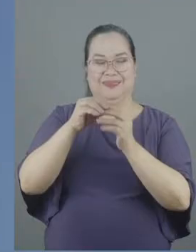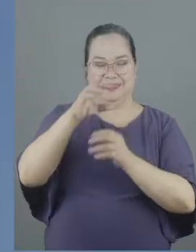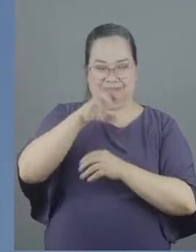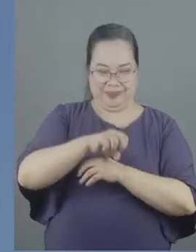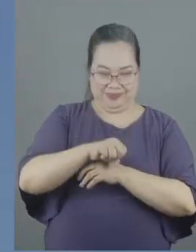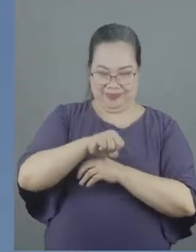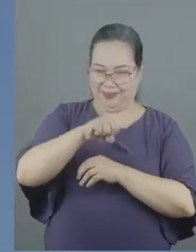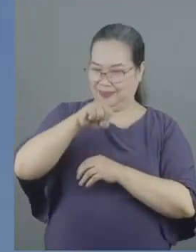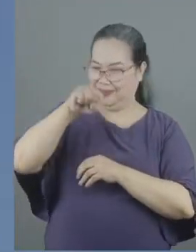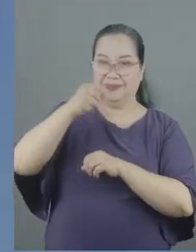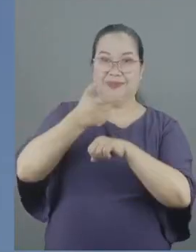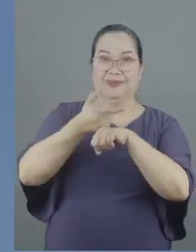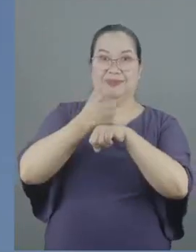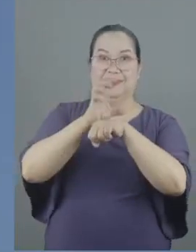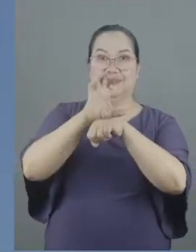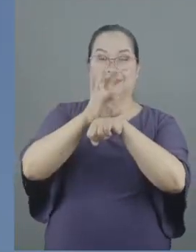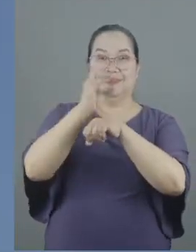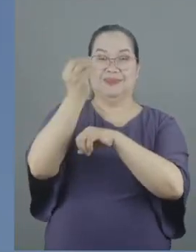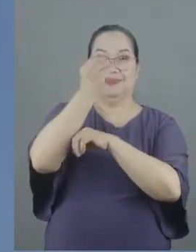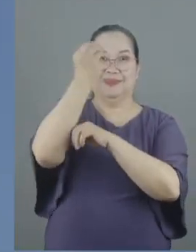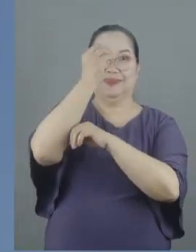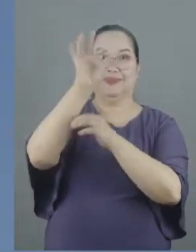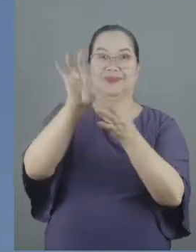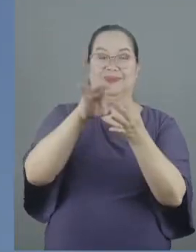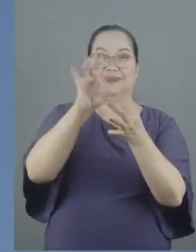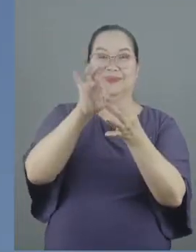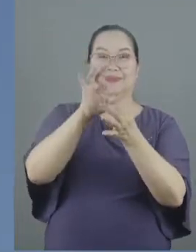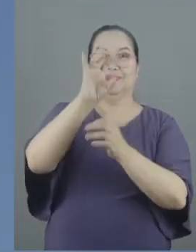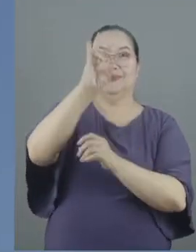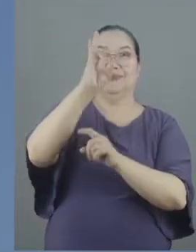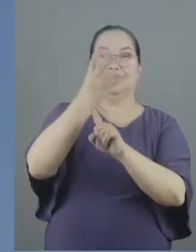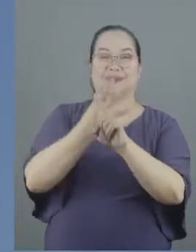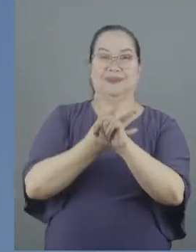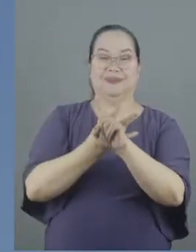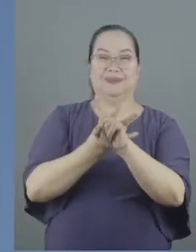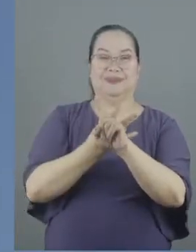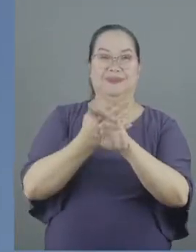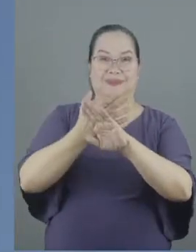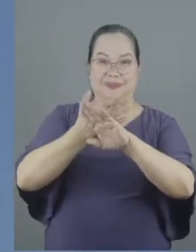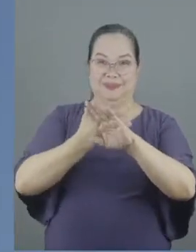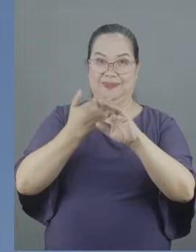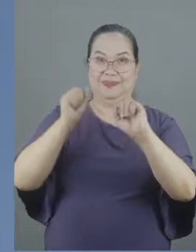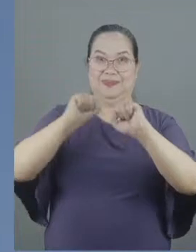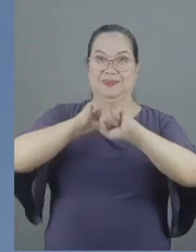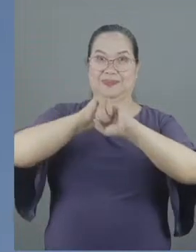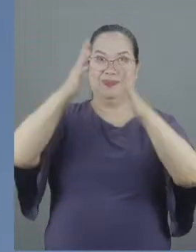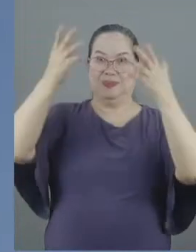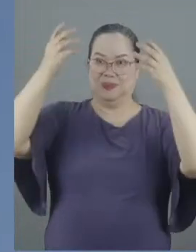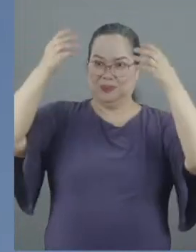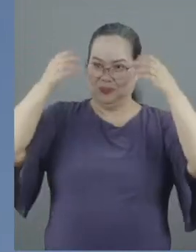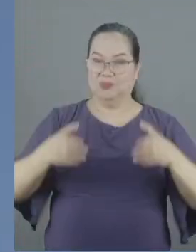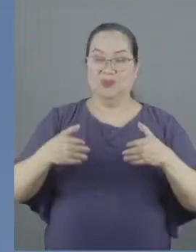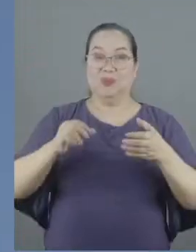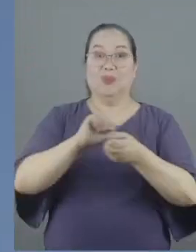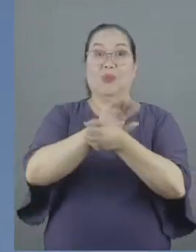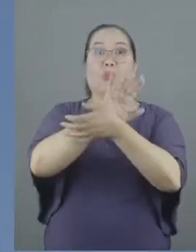in GCF Artigas exactly seven months before the pandemic's first lockdown.